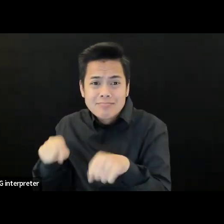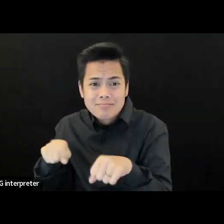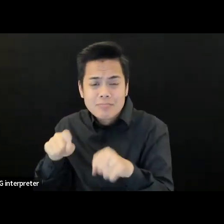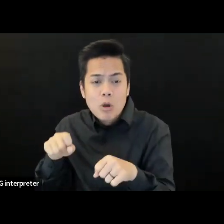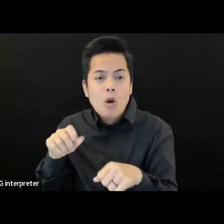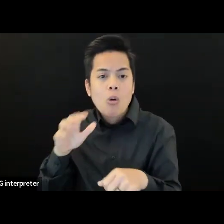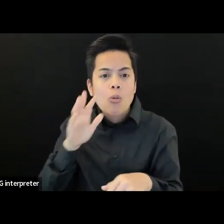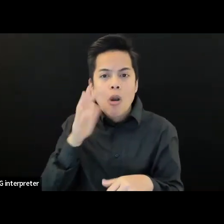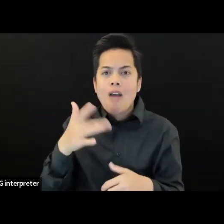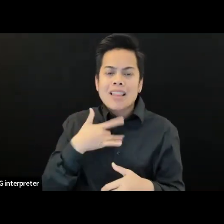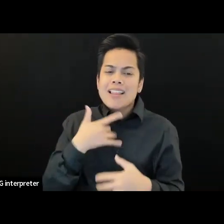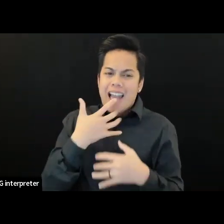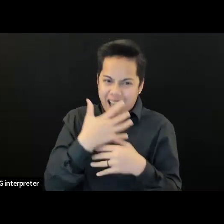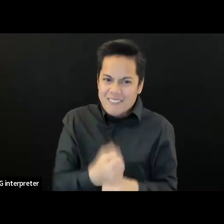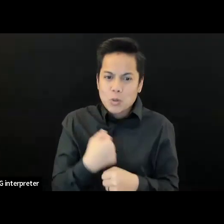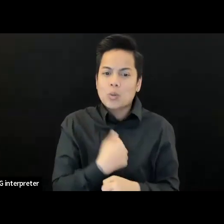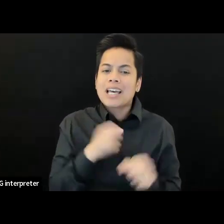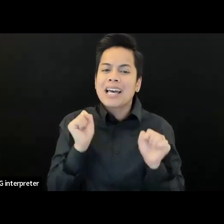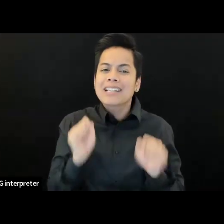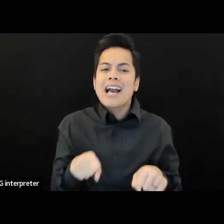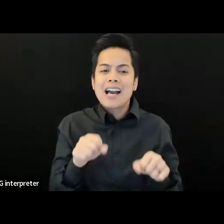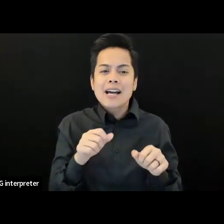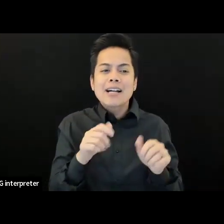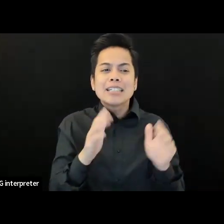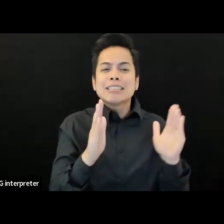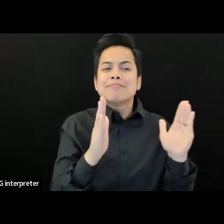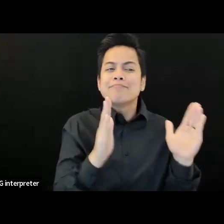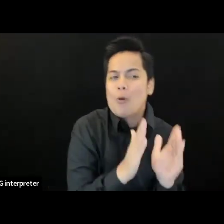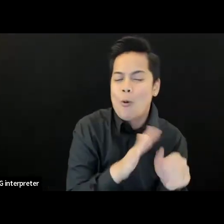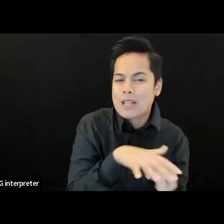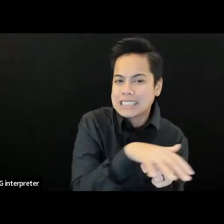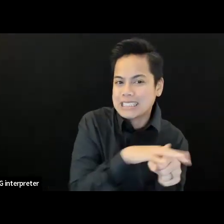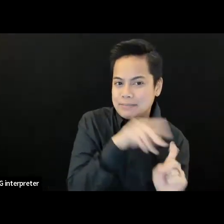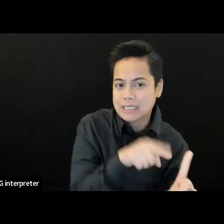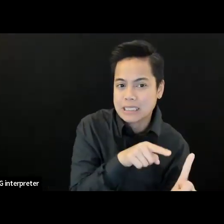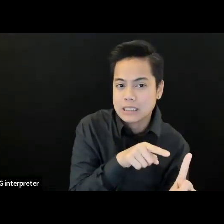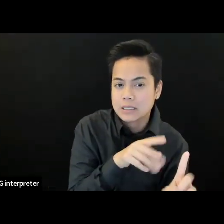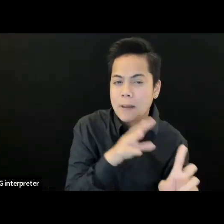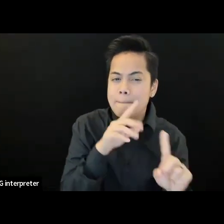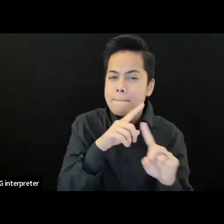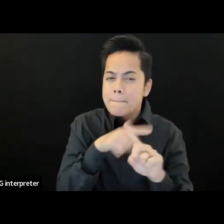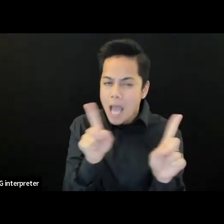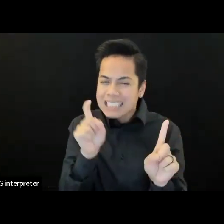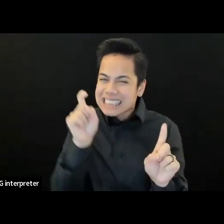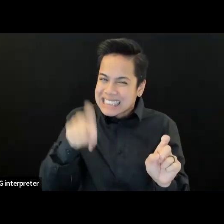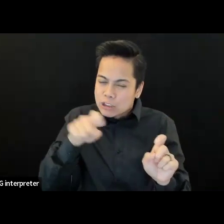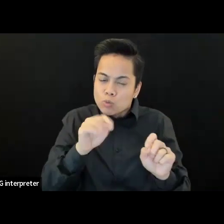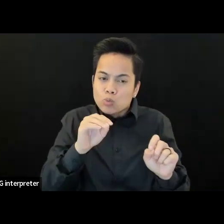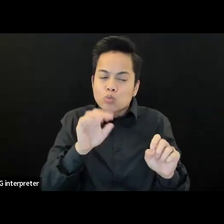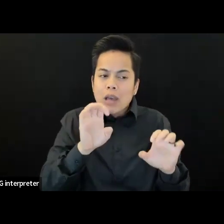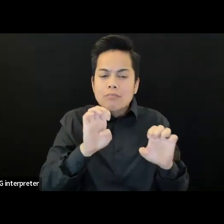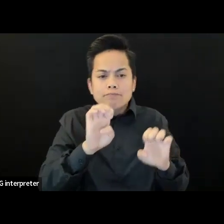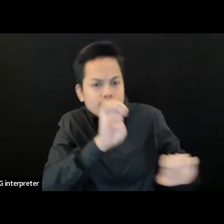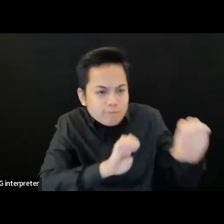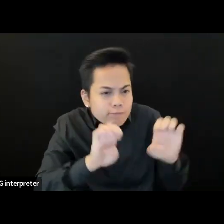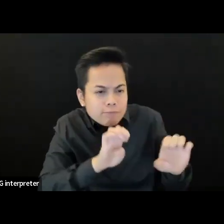making it, you know, kind of experimental and changing from day to day, what, how the space is utilized. Um, but that means we have some, some